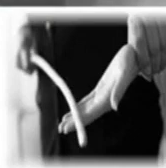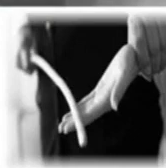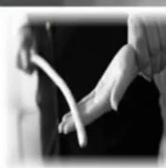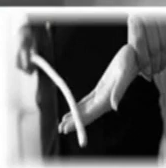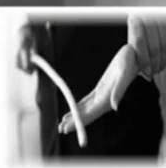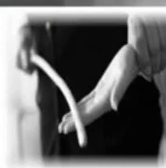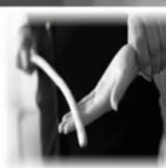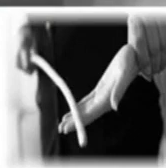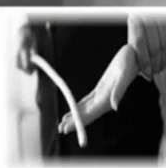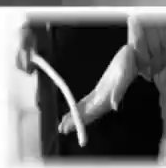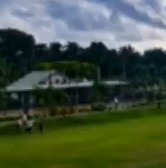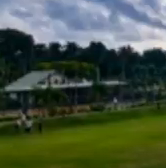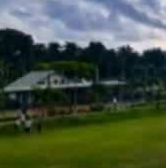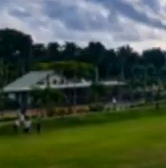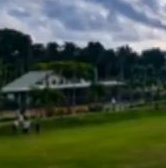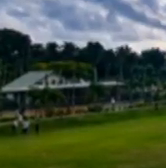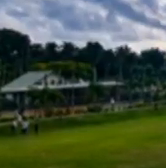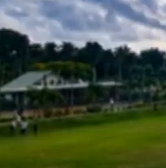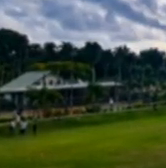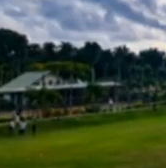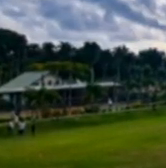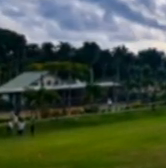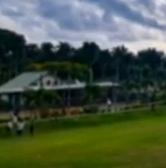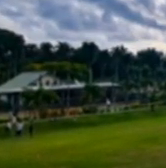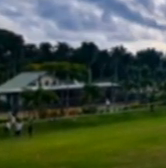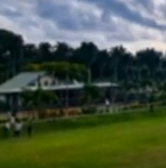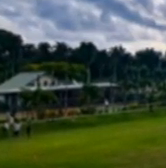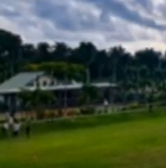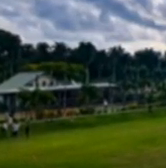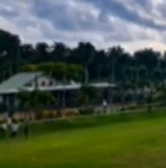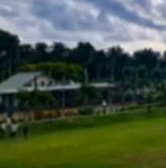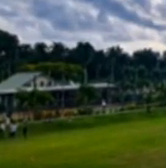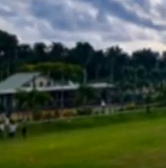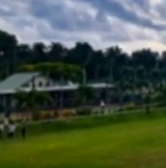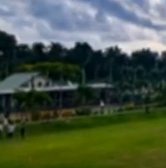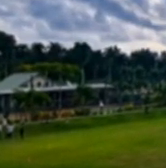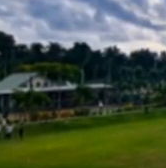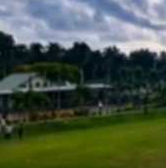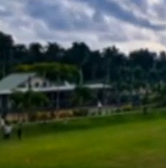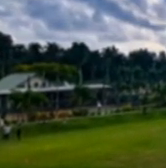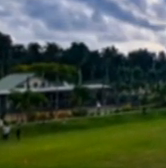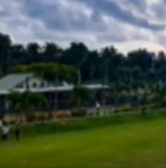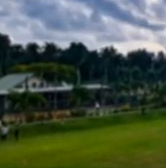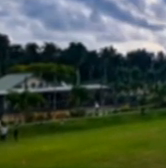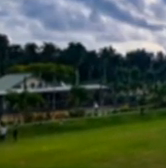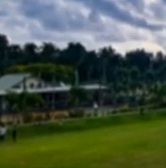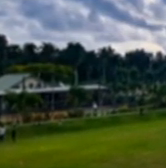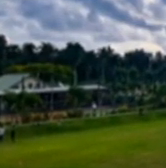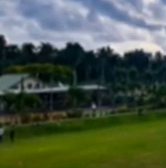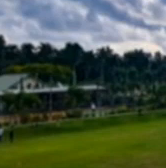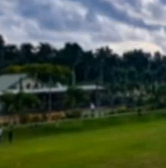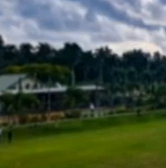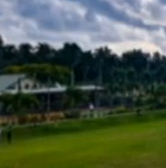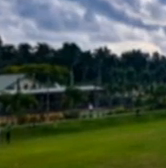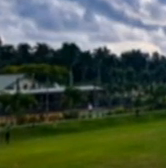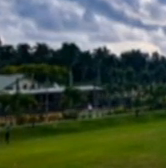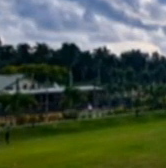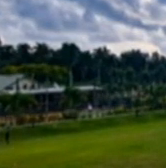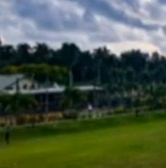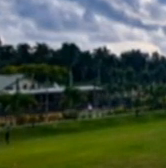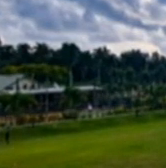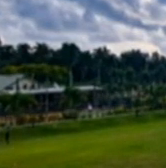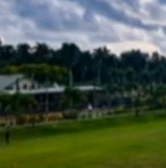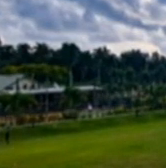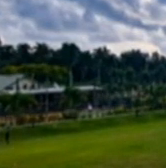website to answer. And on to today's shot of the day, last one for the week, absolutely gorgeous one, health-conscious